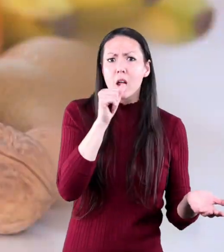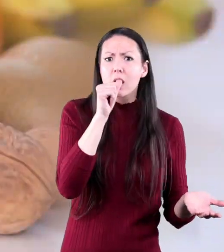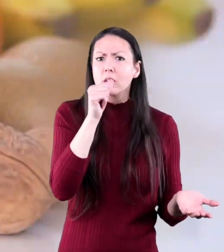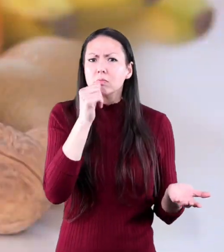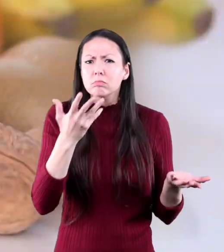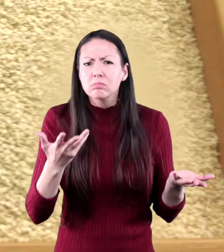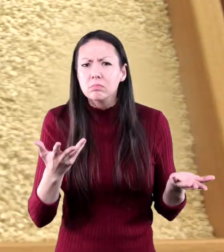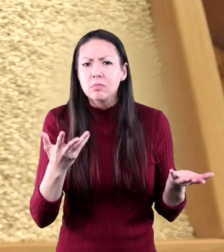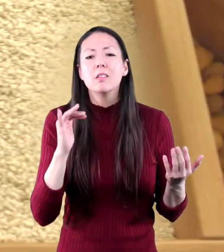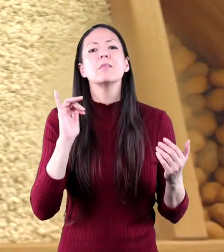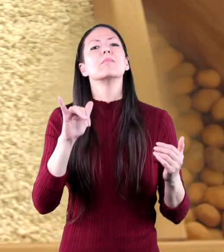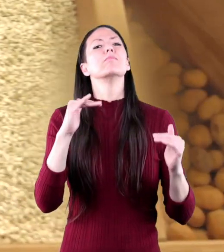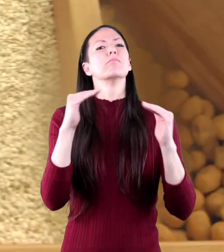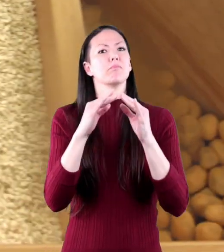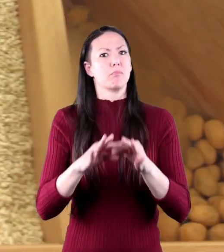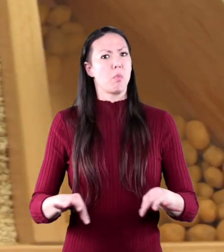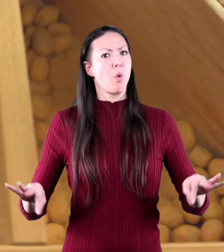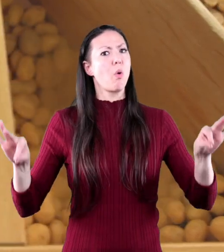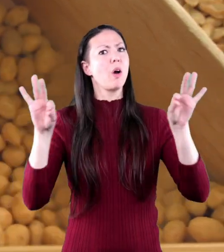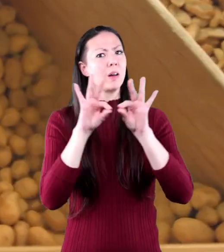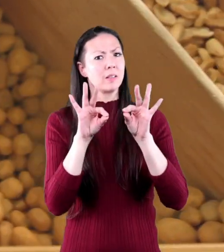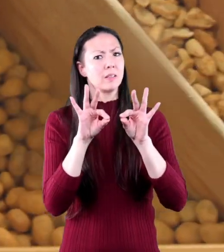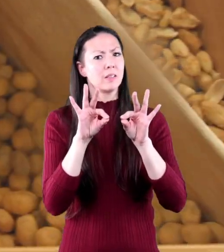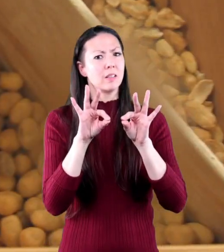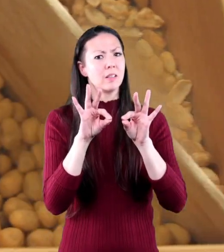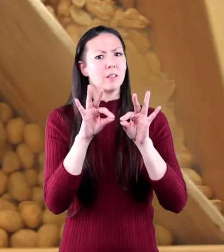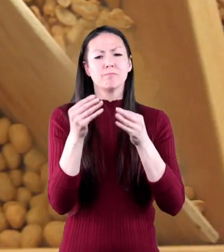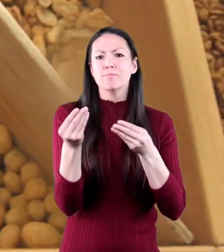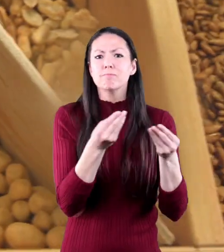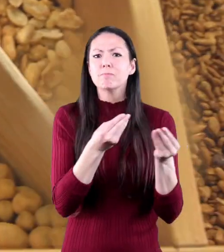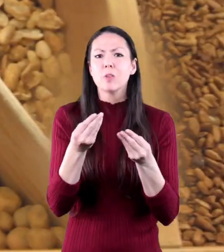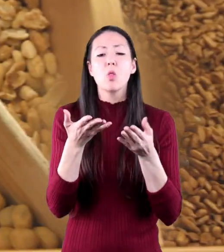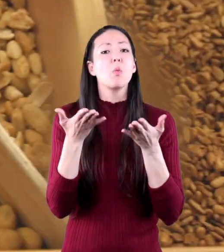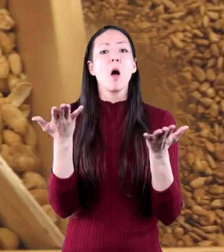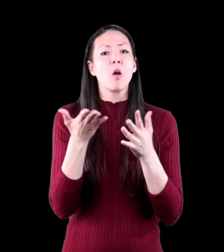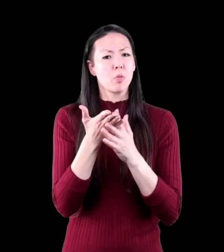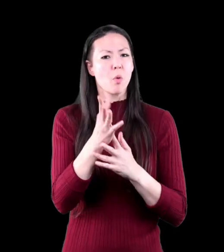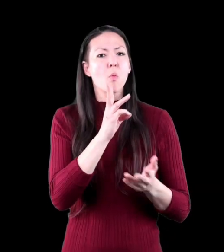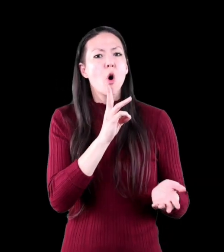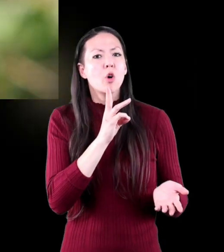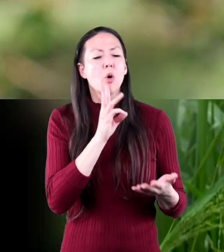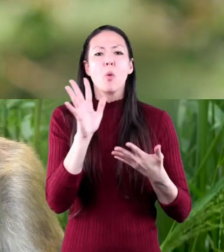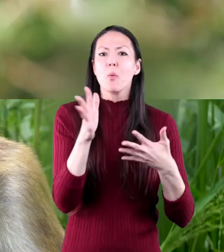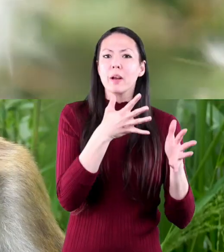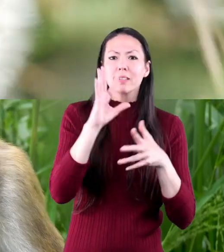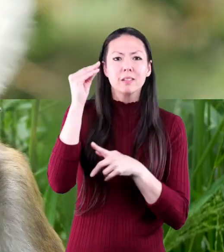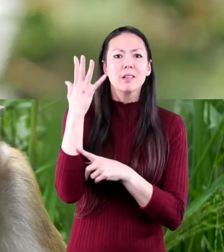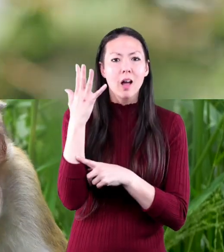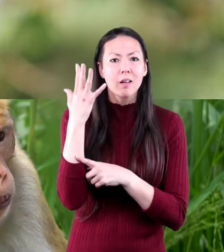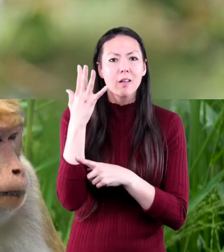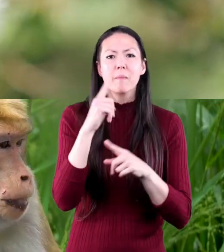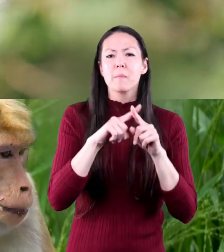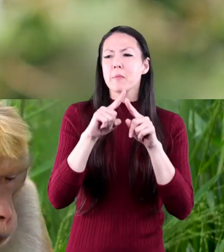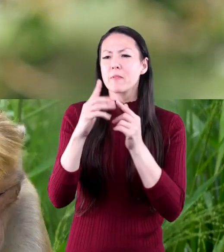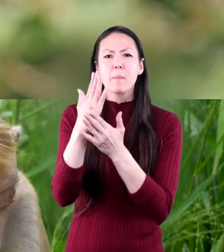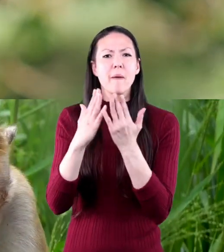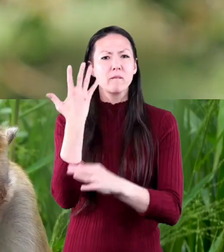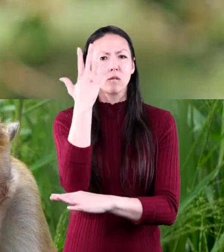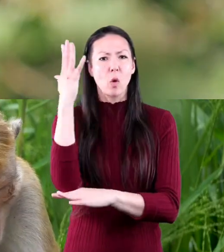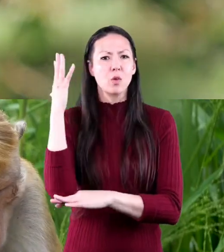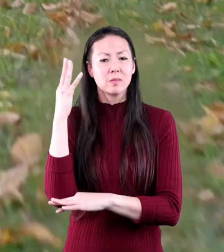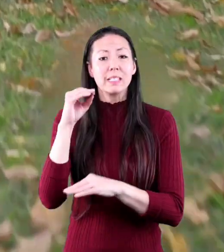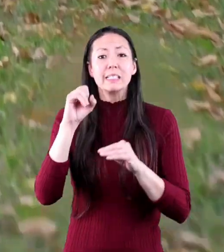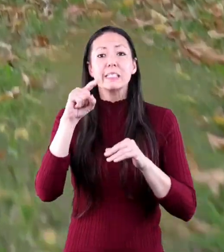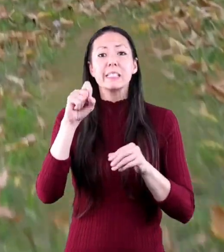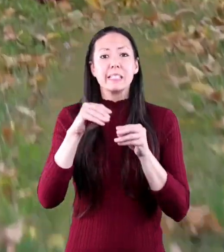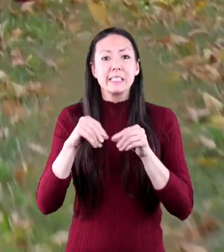nuts? They're equally as important as they carry the seeds that are transported by water, wind, and animals to other parts of the forest.